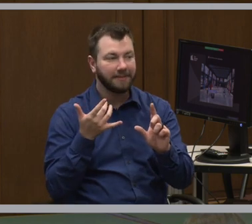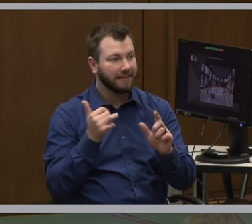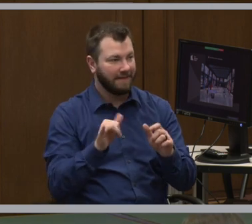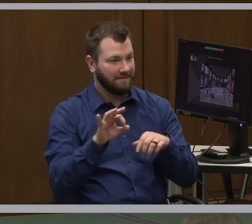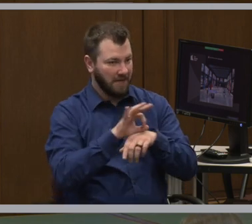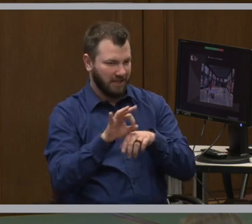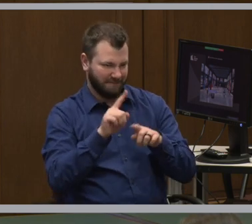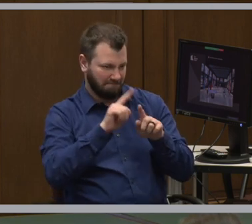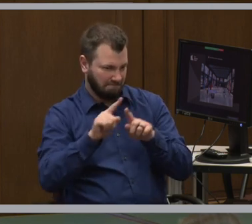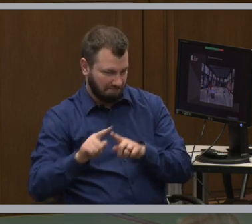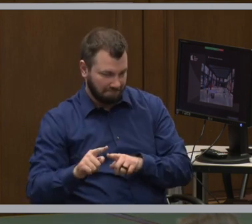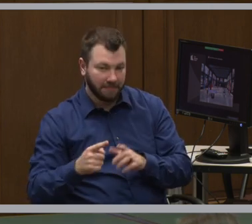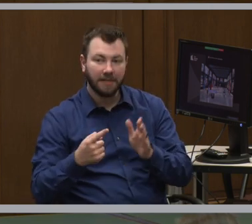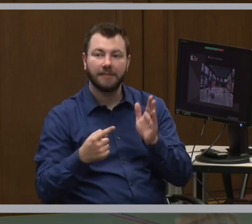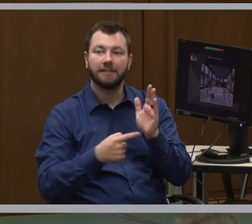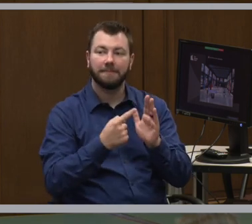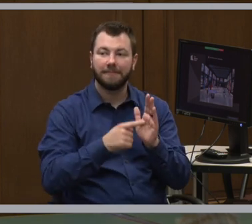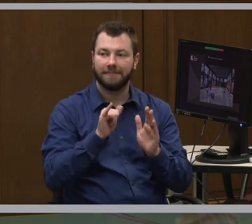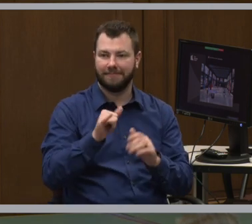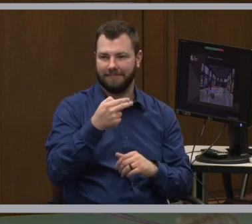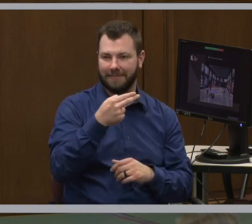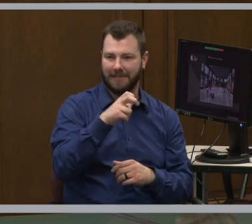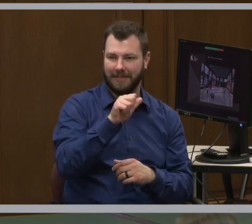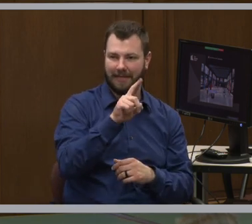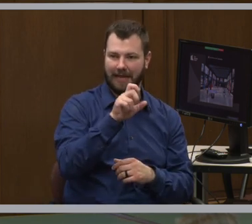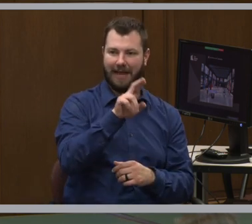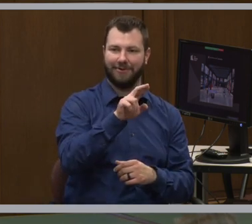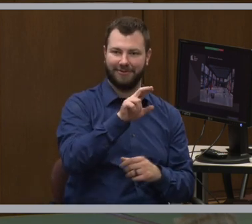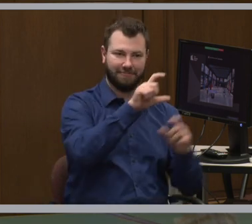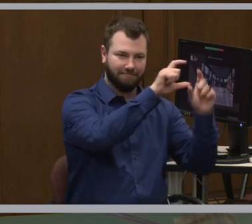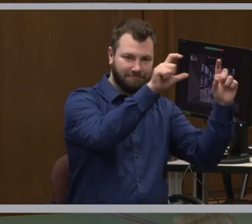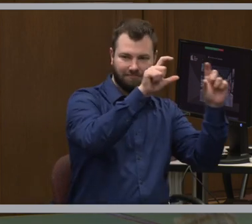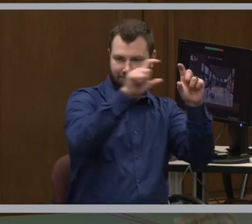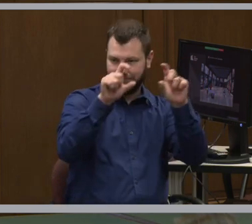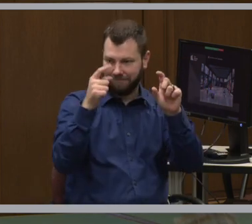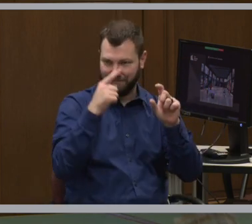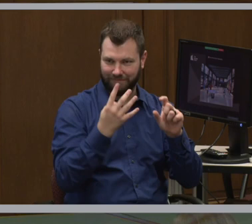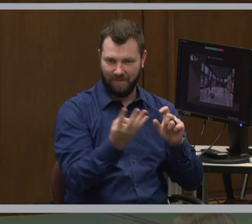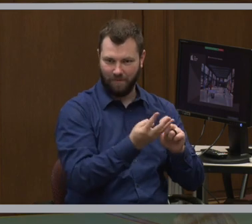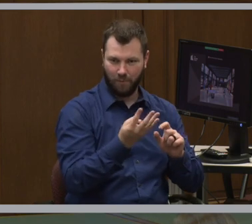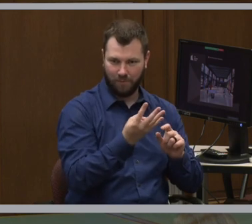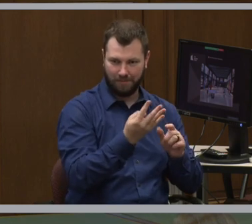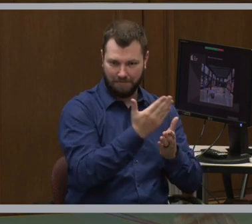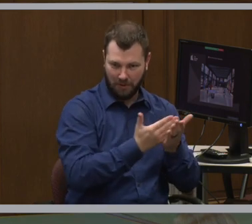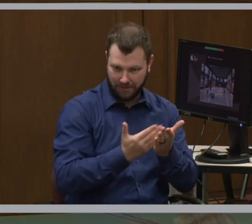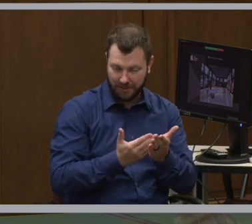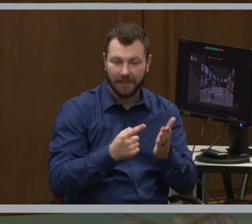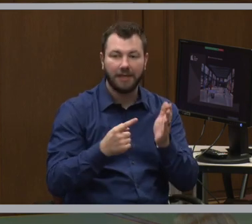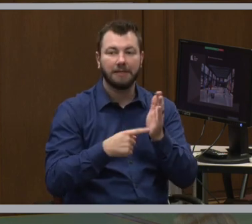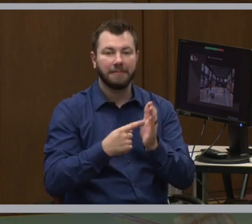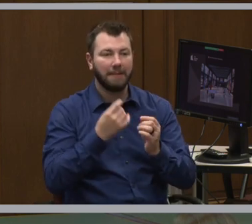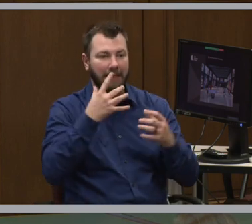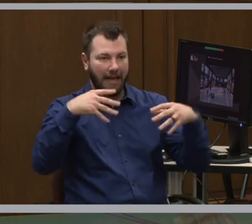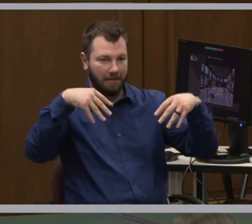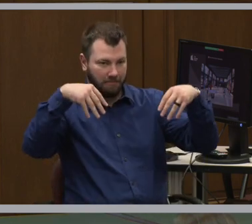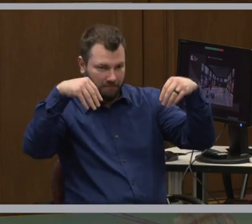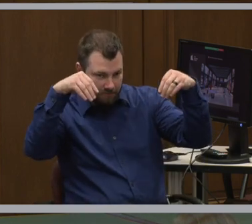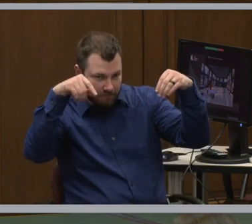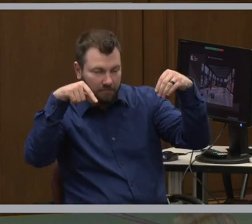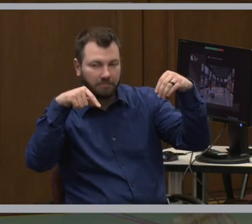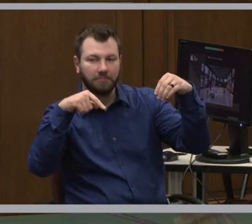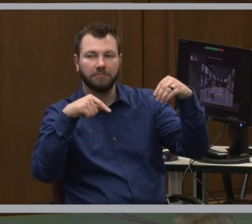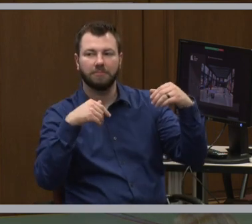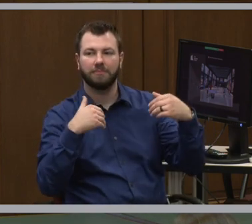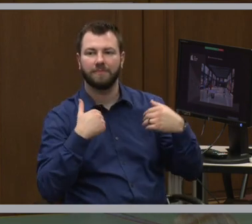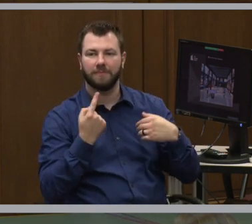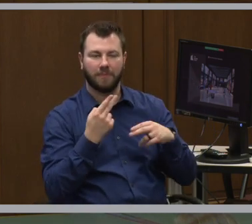Sometimes it acts as the headers for the four quadrants. Sometimes the lights go down, and we have what are